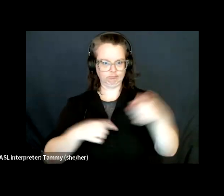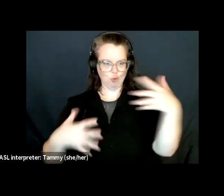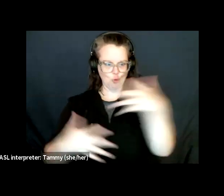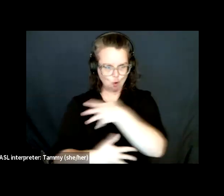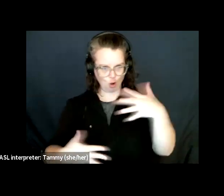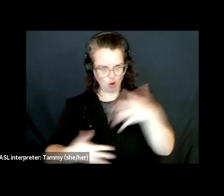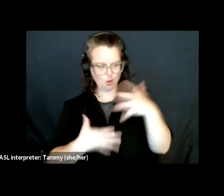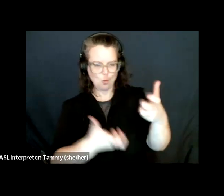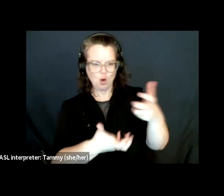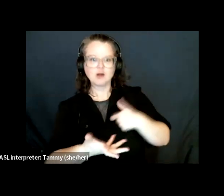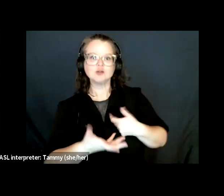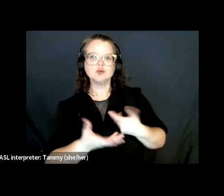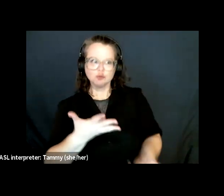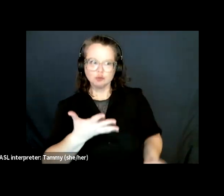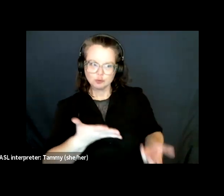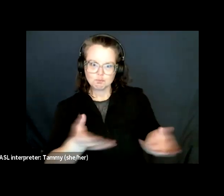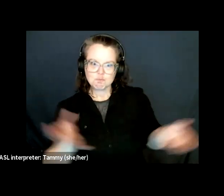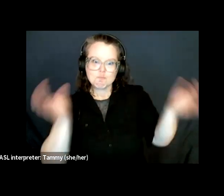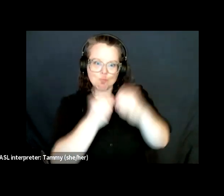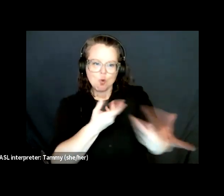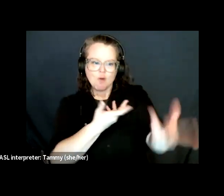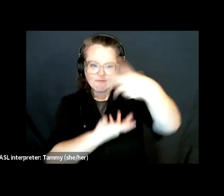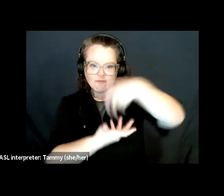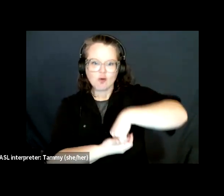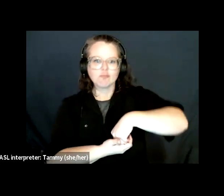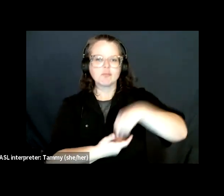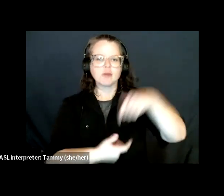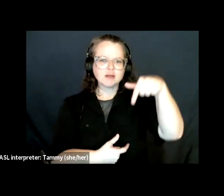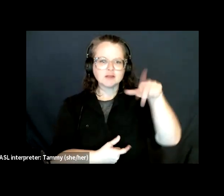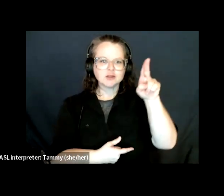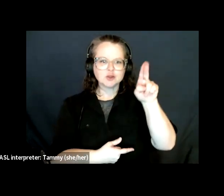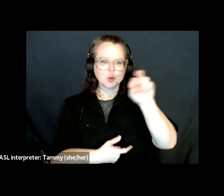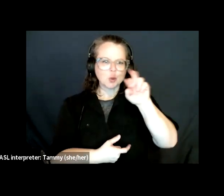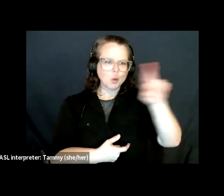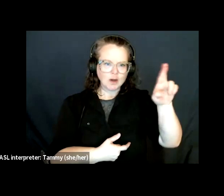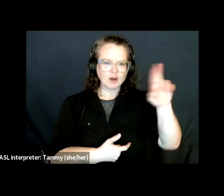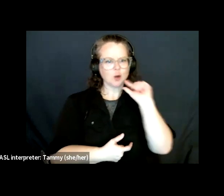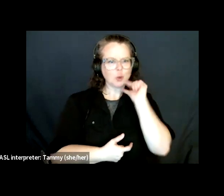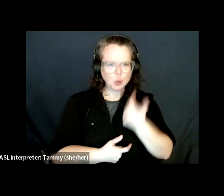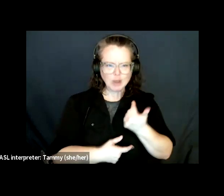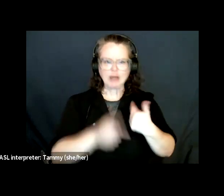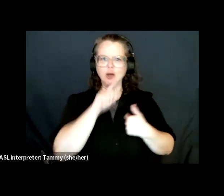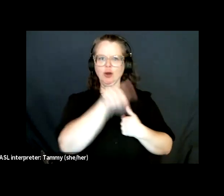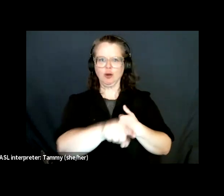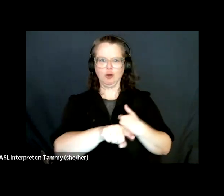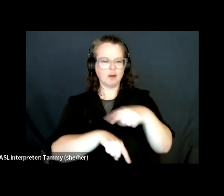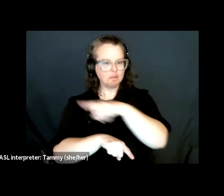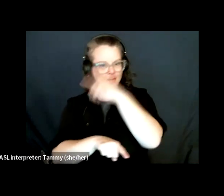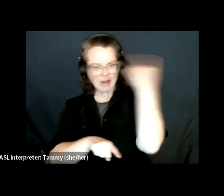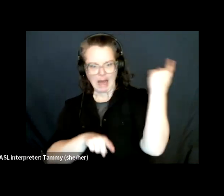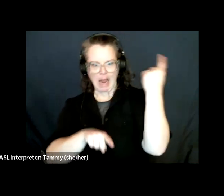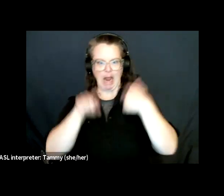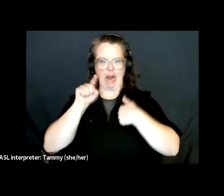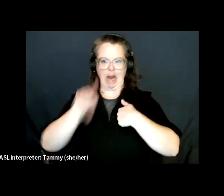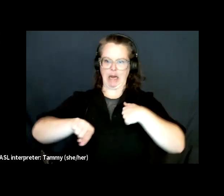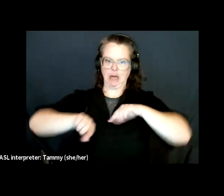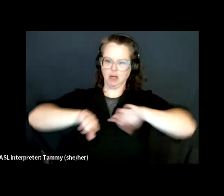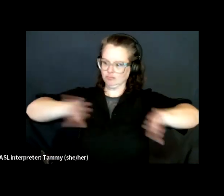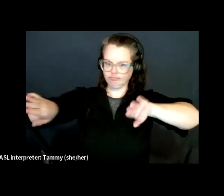Next is Nina Radha, who is the managing partner of Cross and Crows Books.